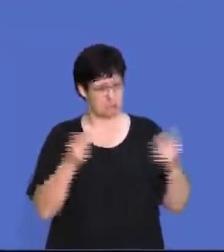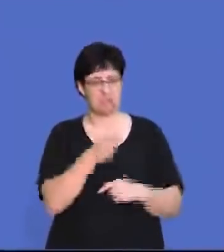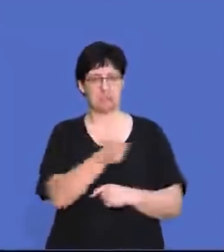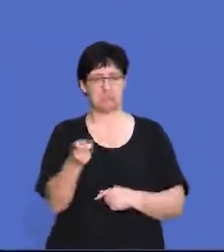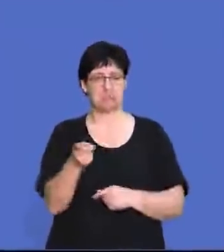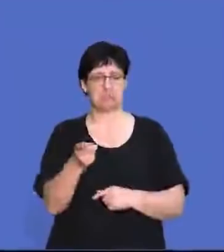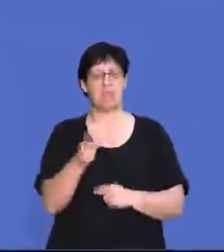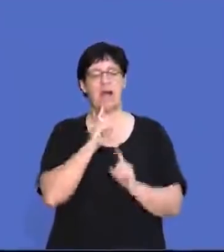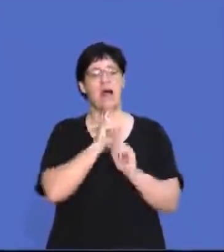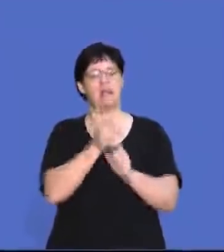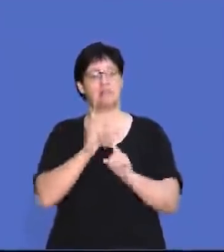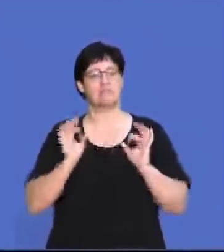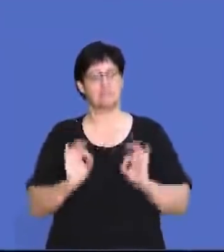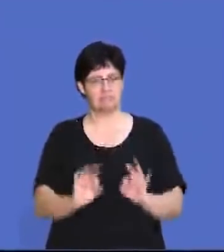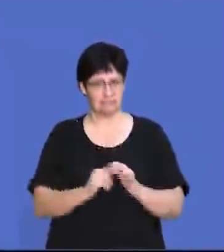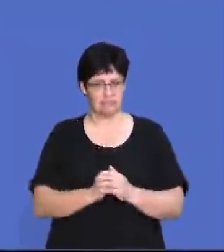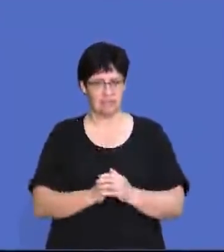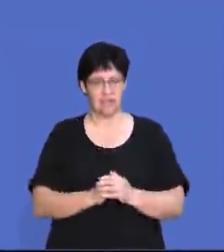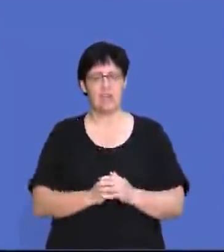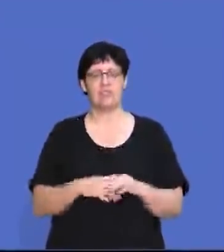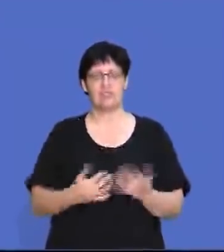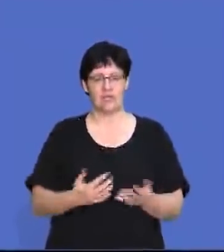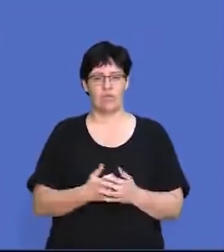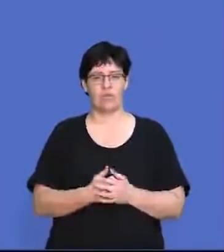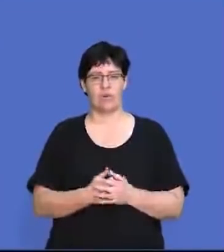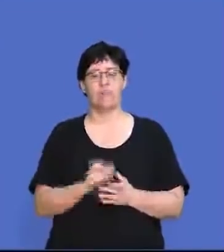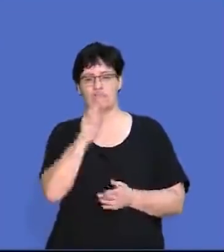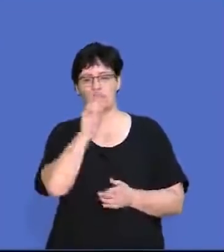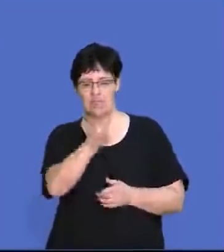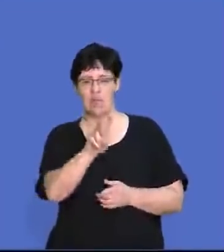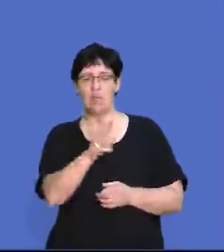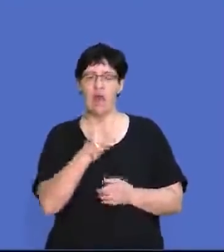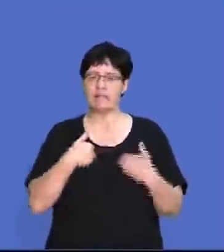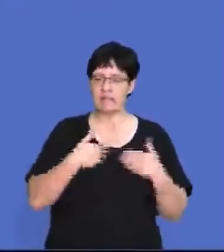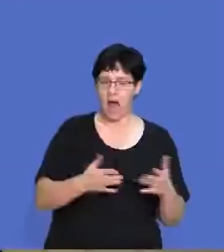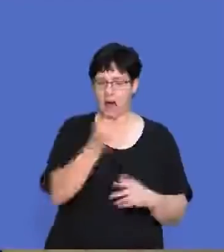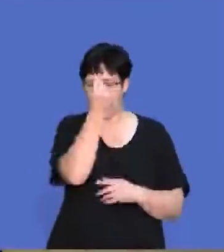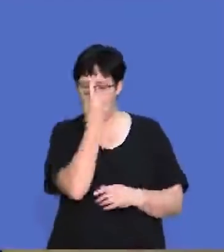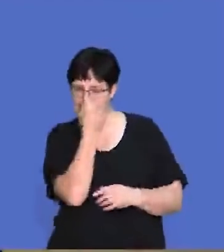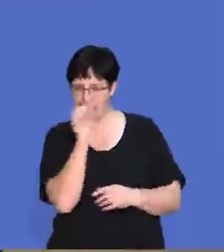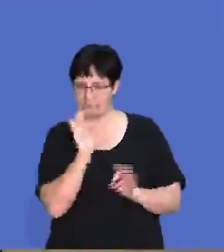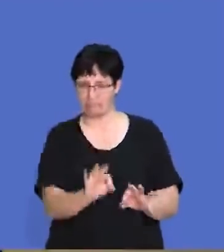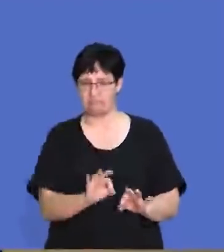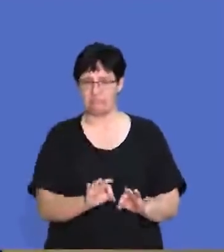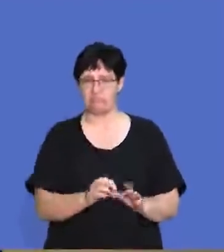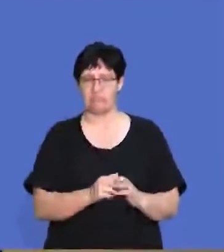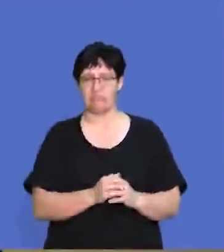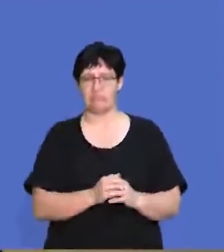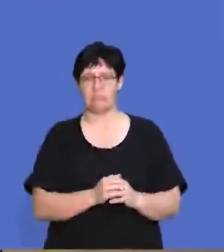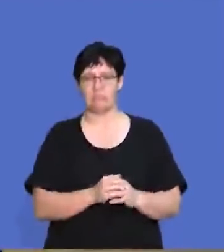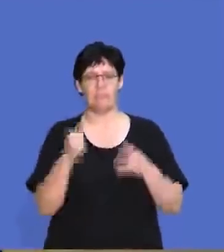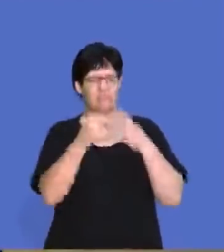a fair amount of you have got that on the money there. So we can see that you guys are starting to understand that there.